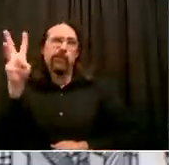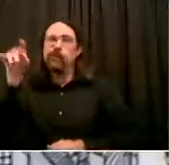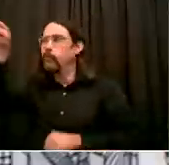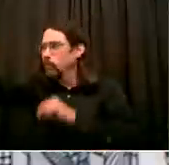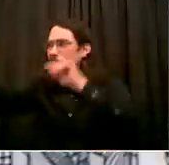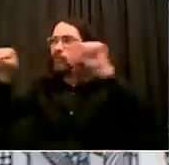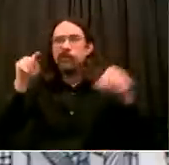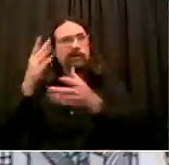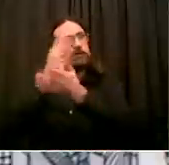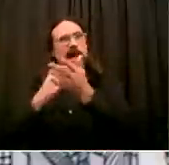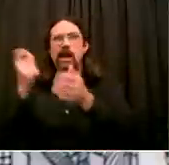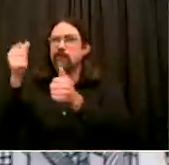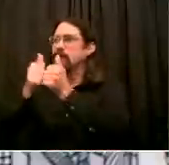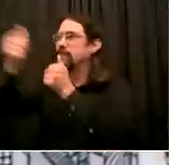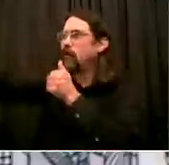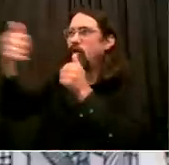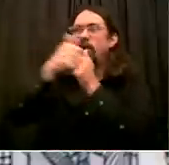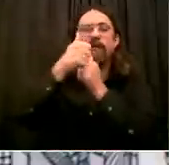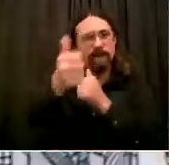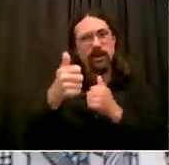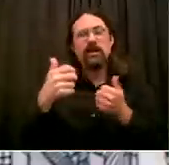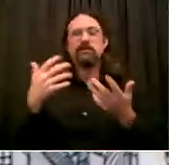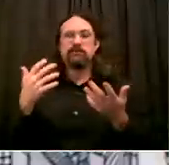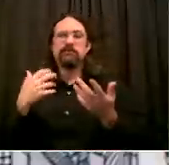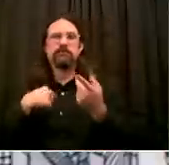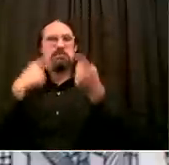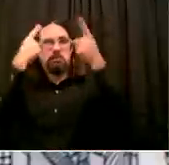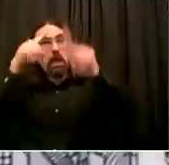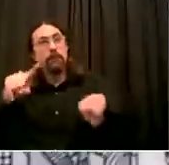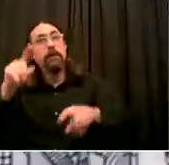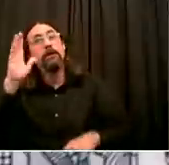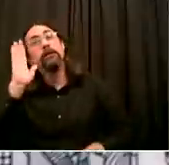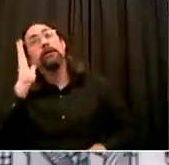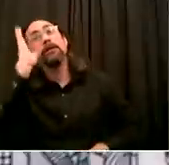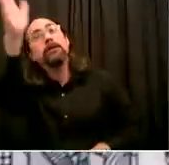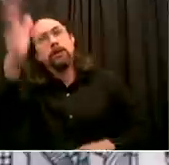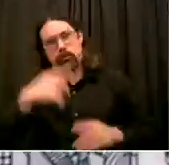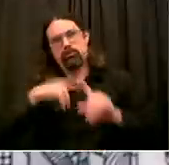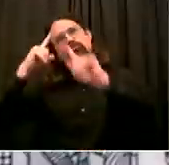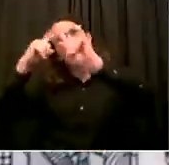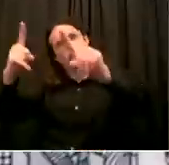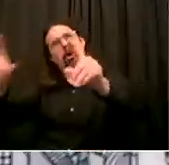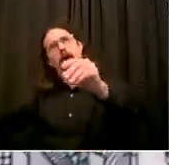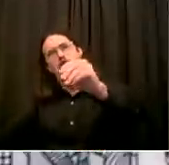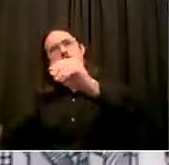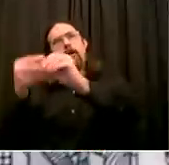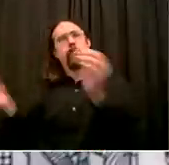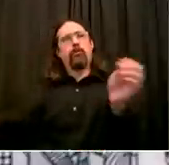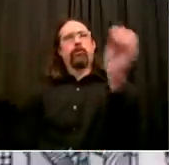ones that they have set forward are the ones we're all going to try and do our best to make work. Go ahead, Juliette.